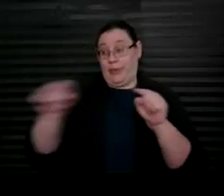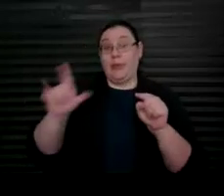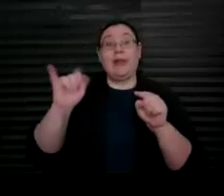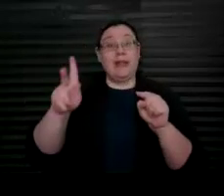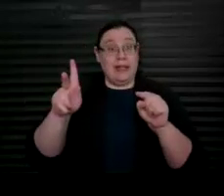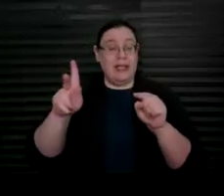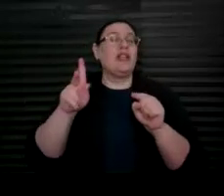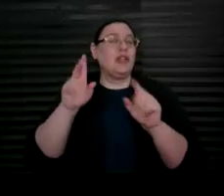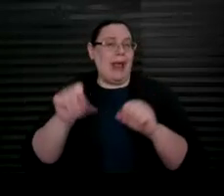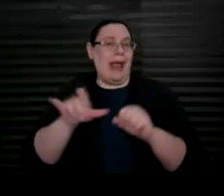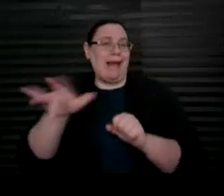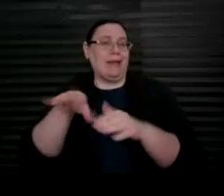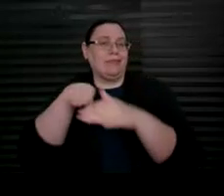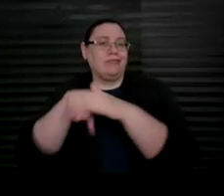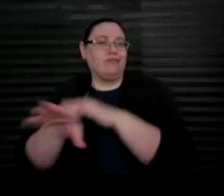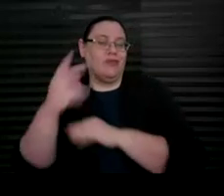use.